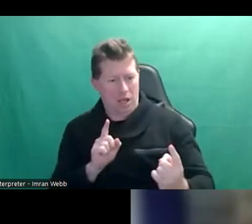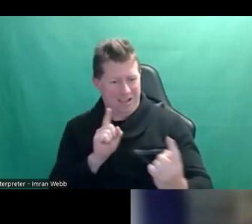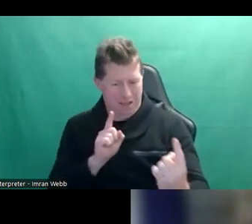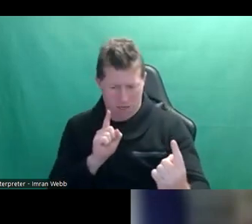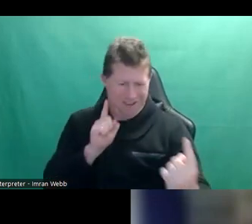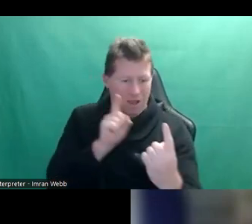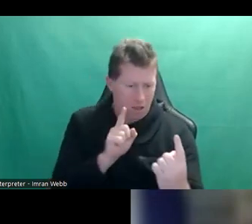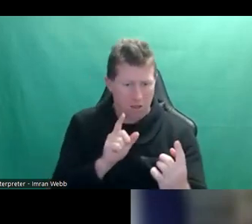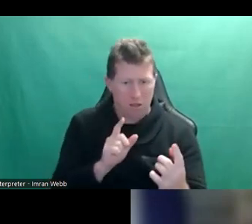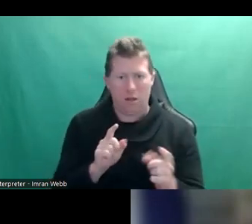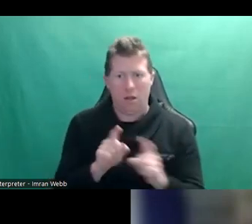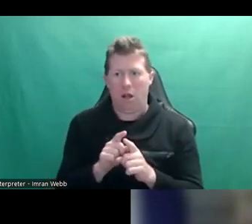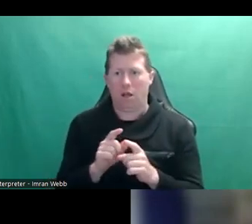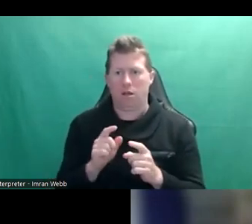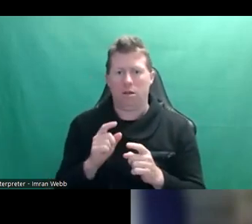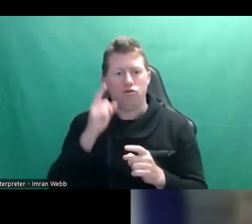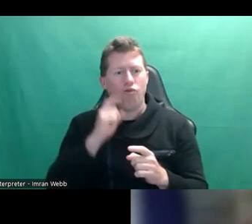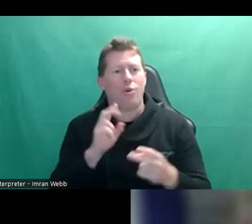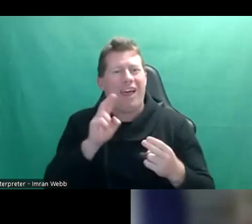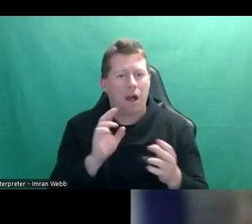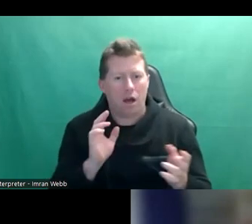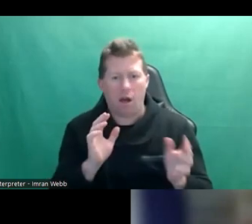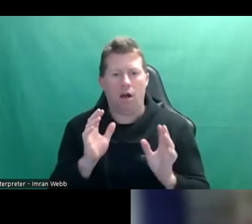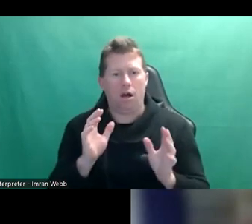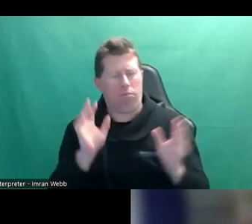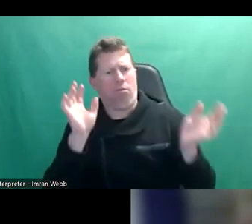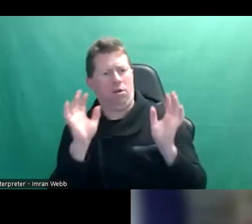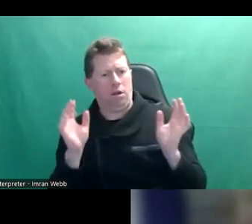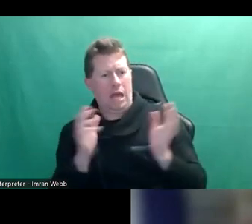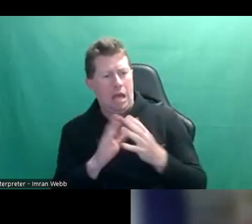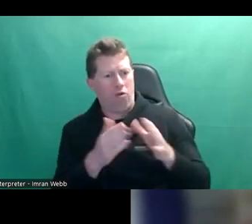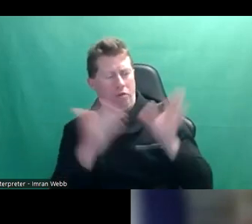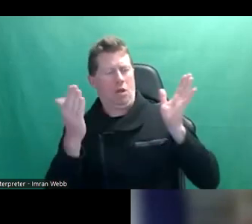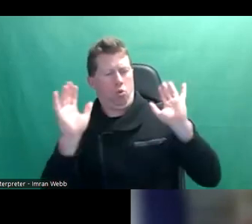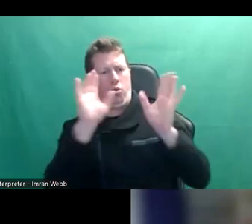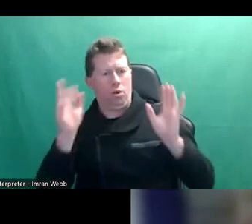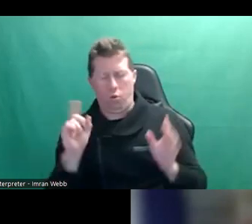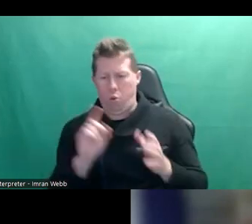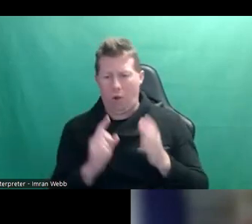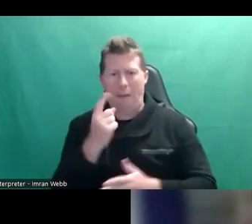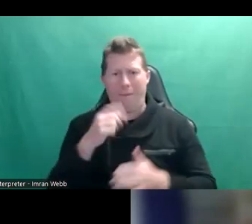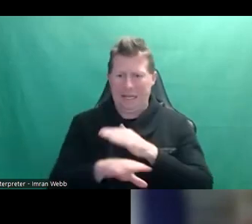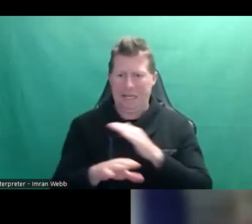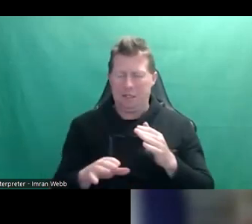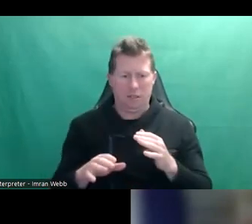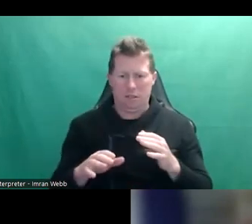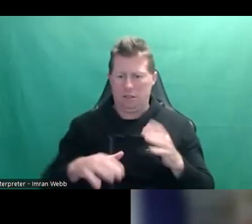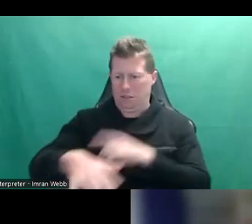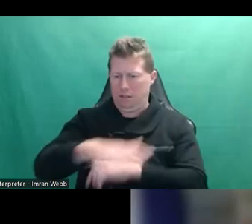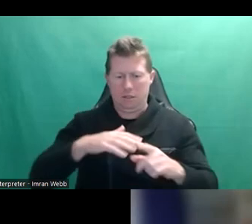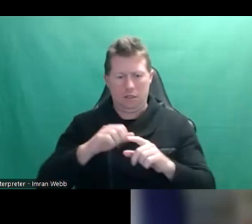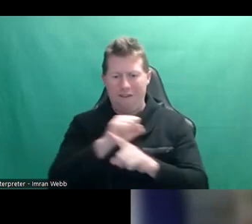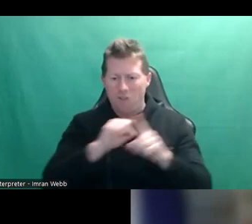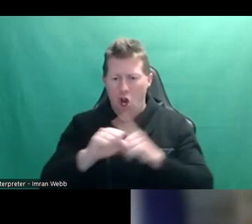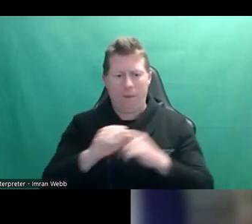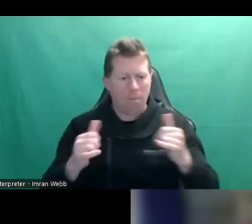coupled up with in the playground, the person we're trying to kiss at a party, all those things, how they're reacting to that situation to ensure that, you know, the